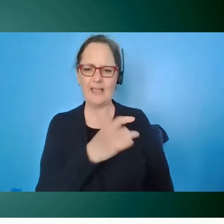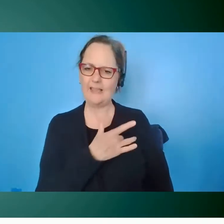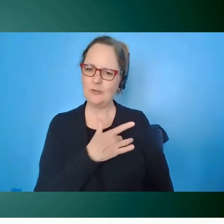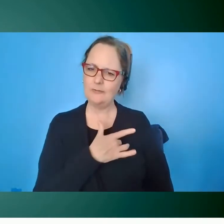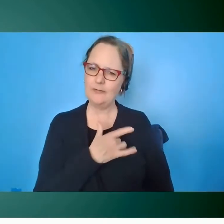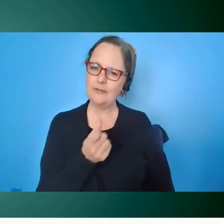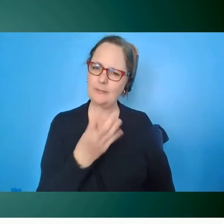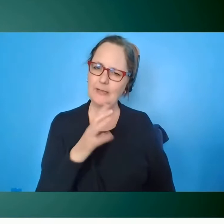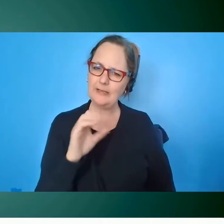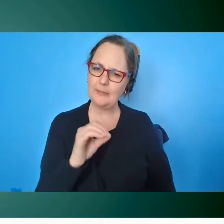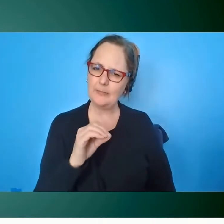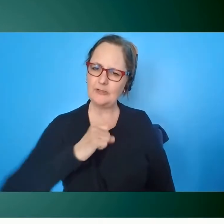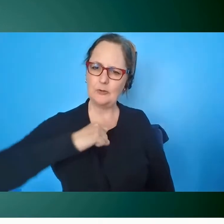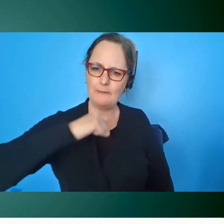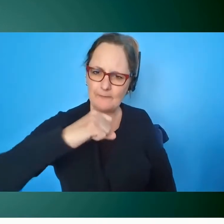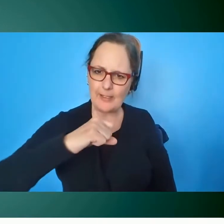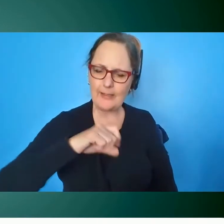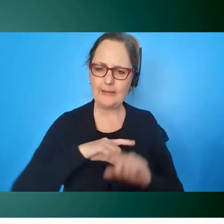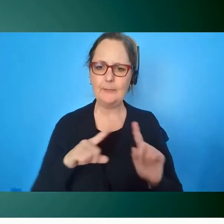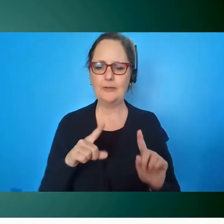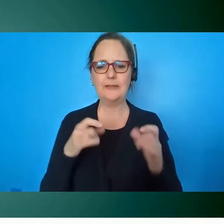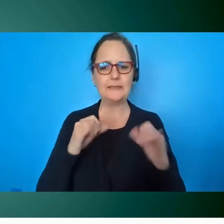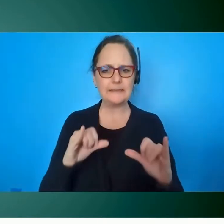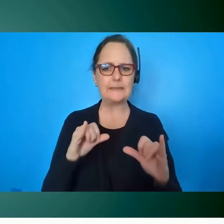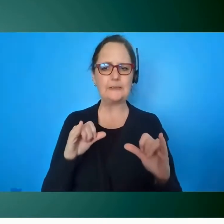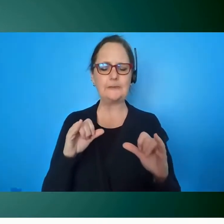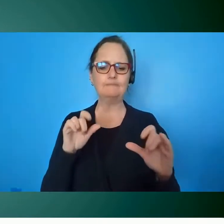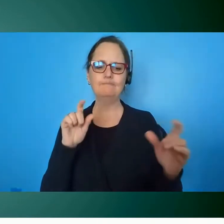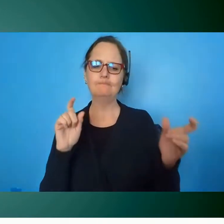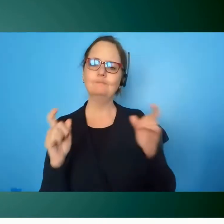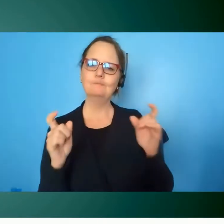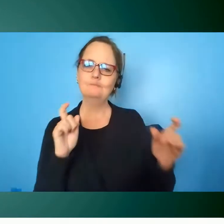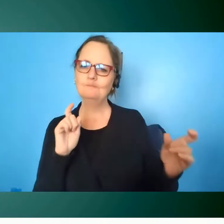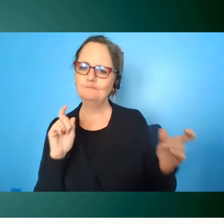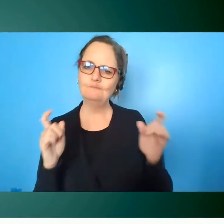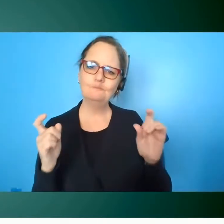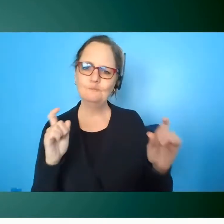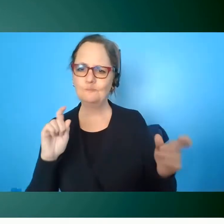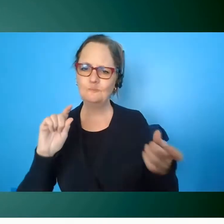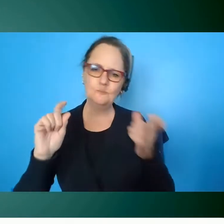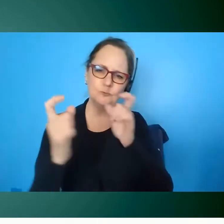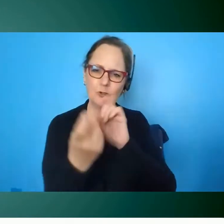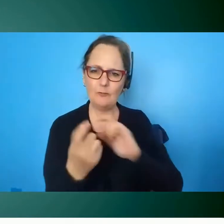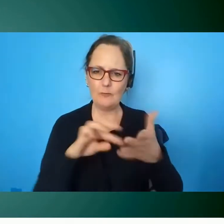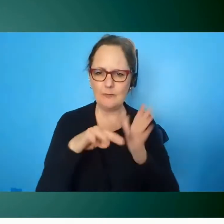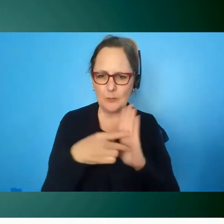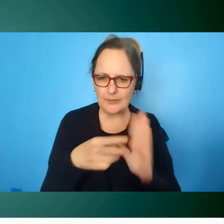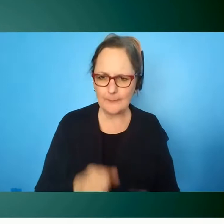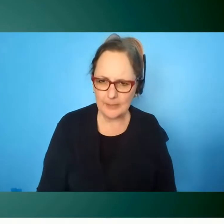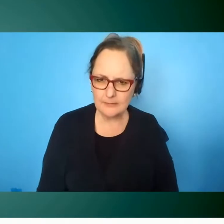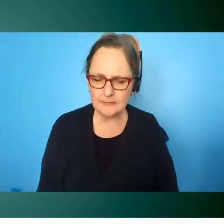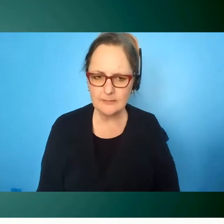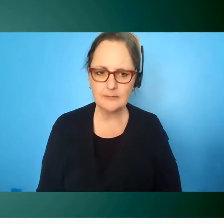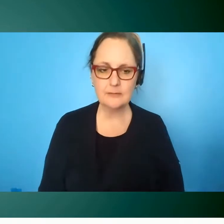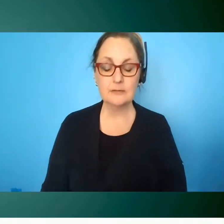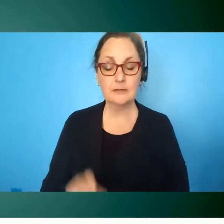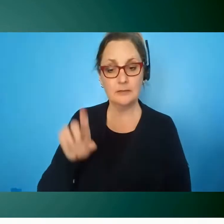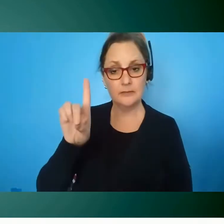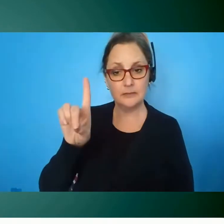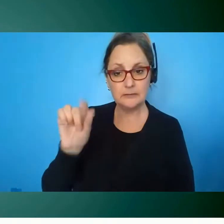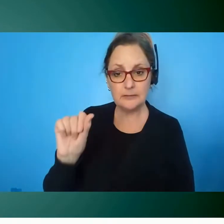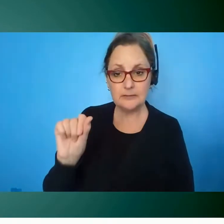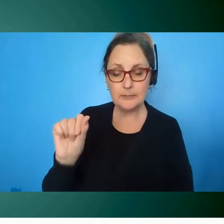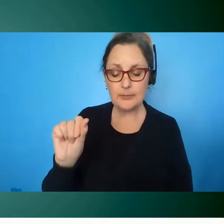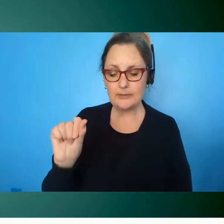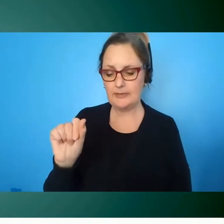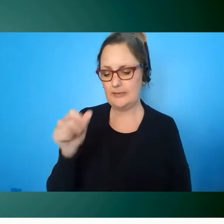that many are still evolving this disability in many ways is one of the final